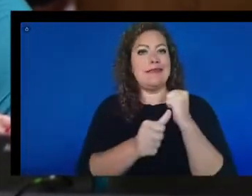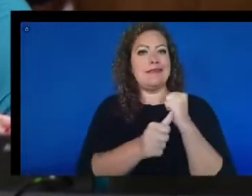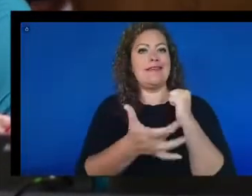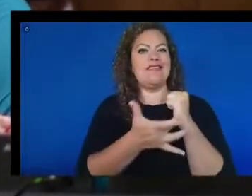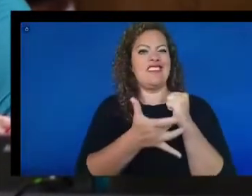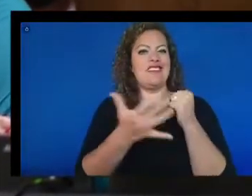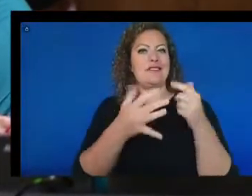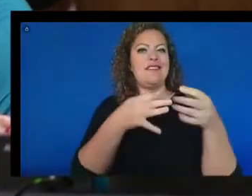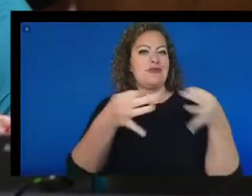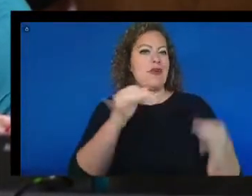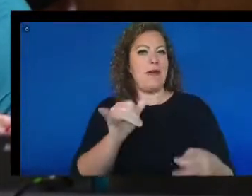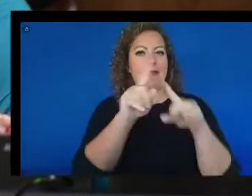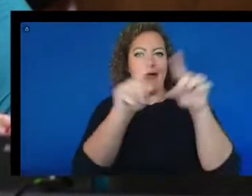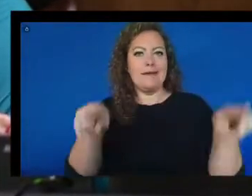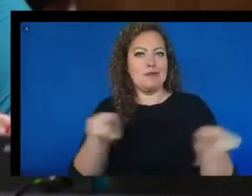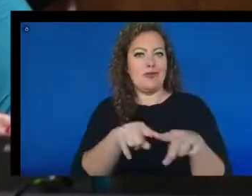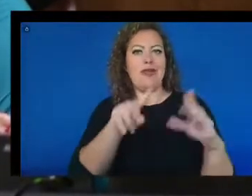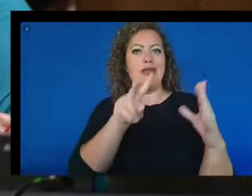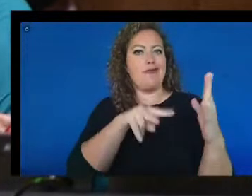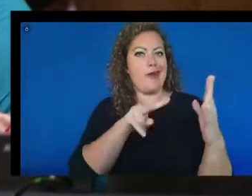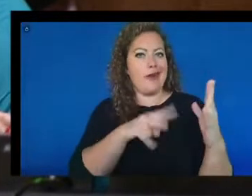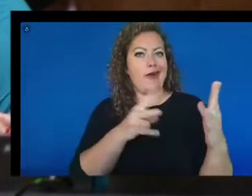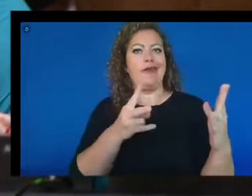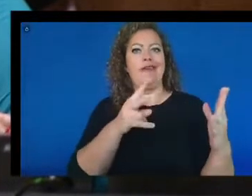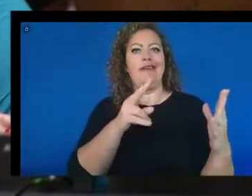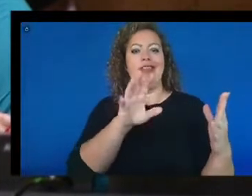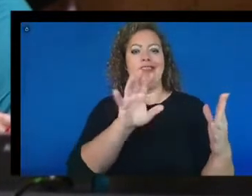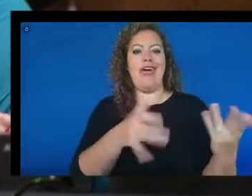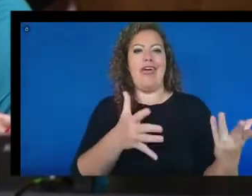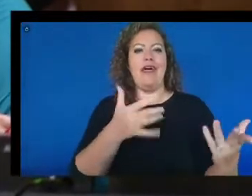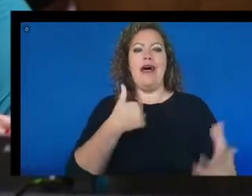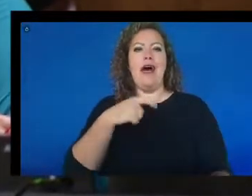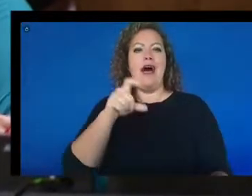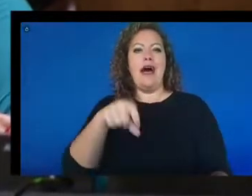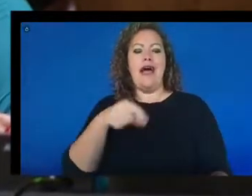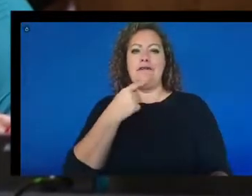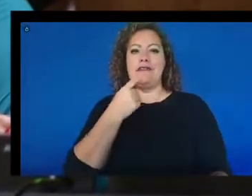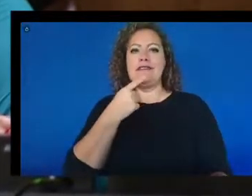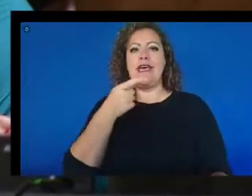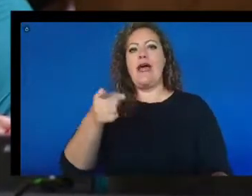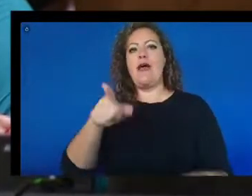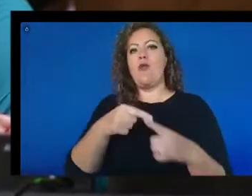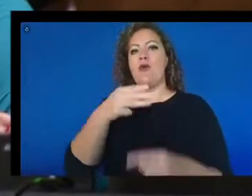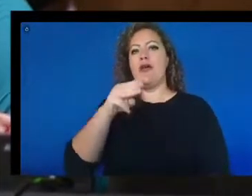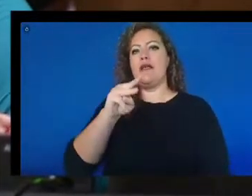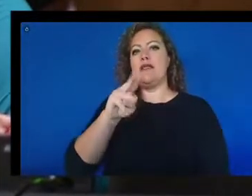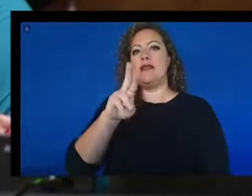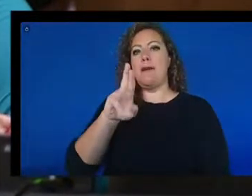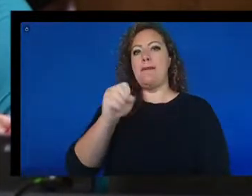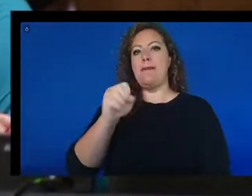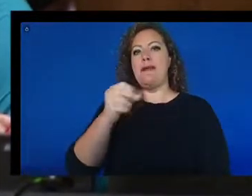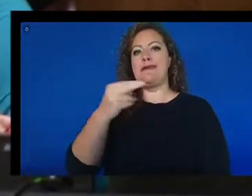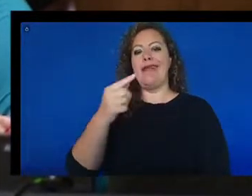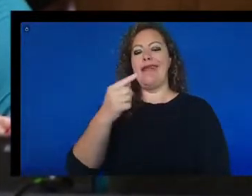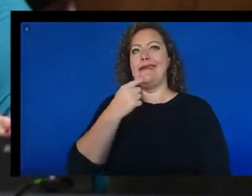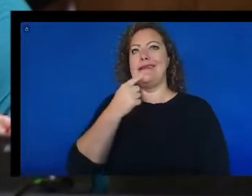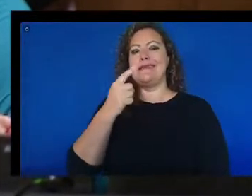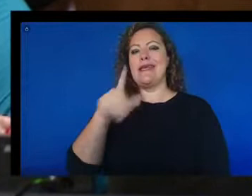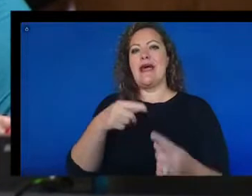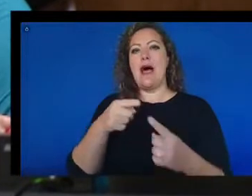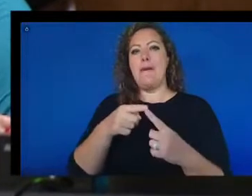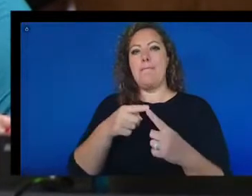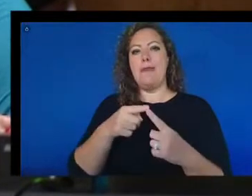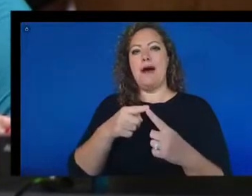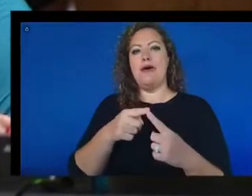like screen readers. I have to comment, when Ms. Hill made the comment about the scene in